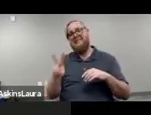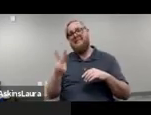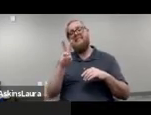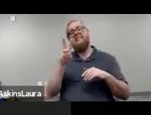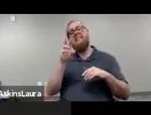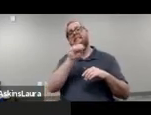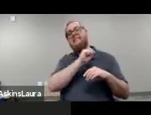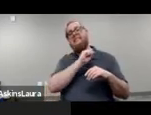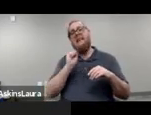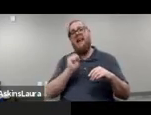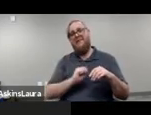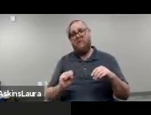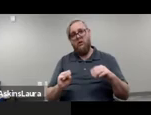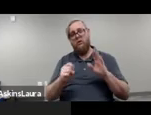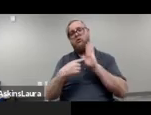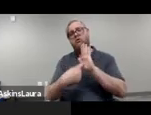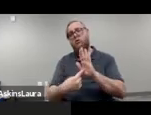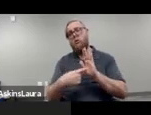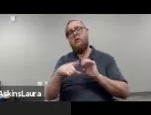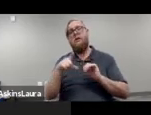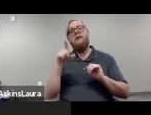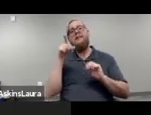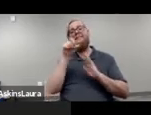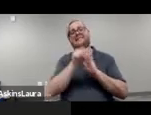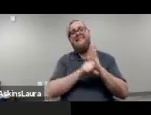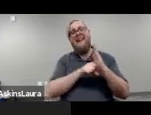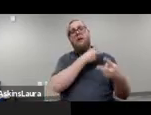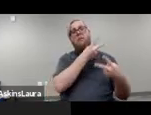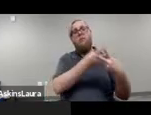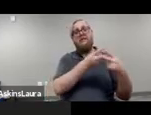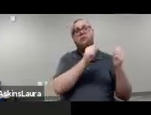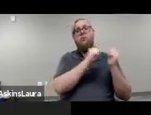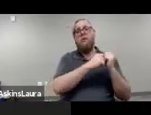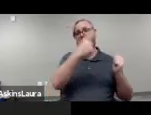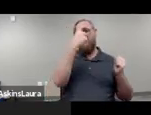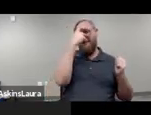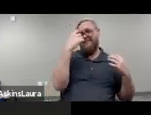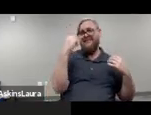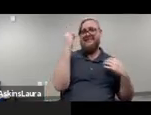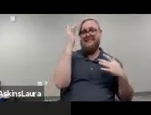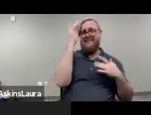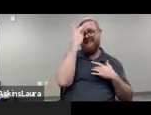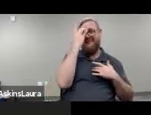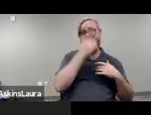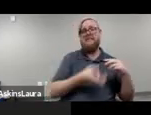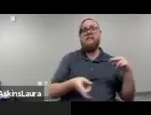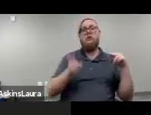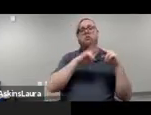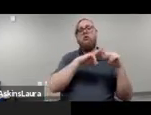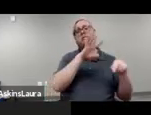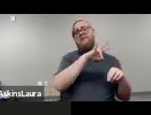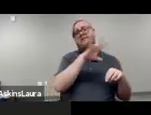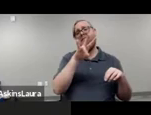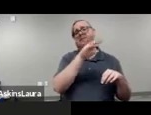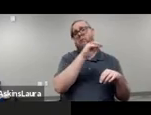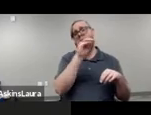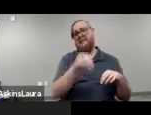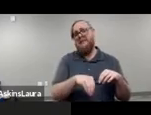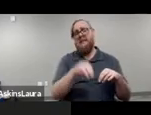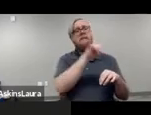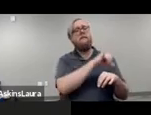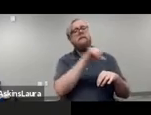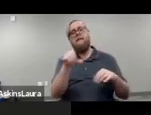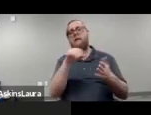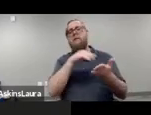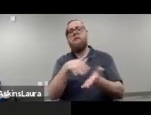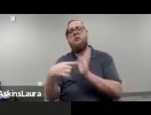that in the past decade, the percentage of state prisoners with mental illness has increased by 77%. The same